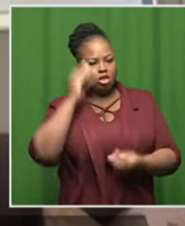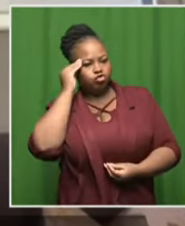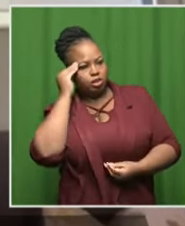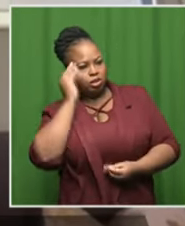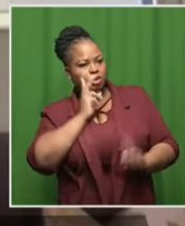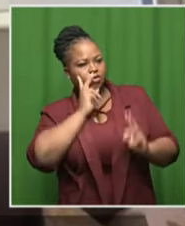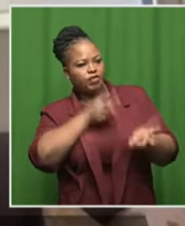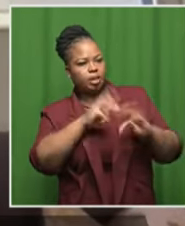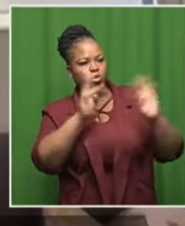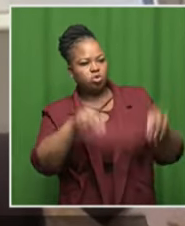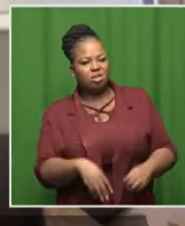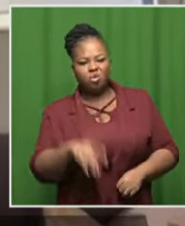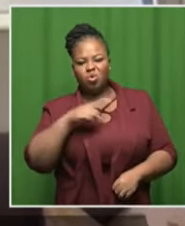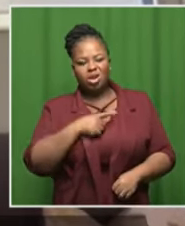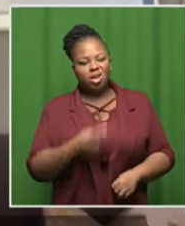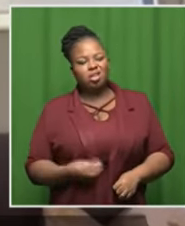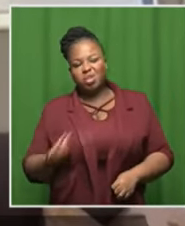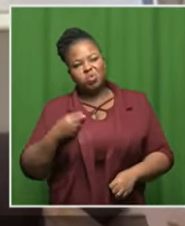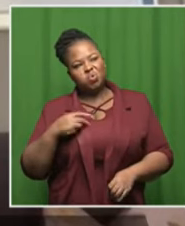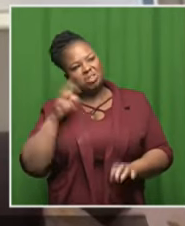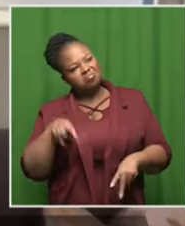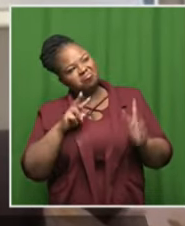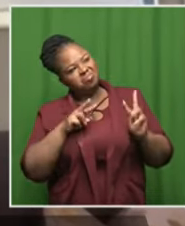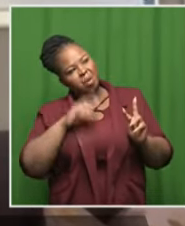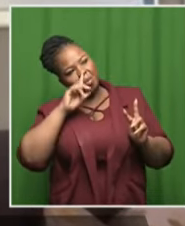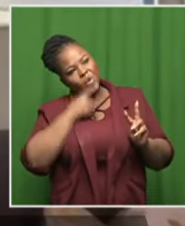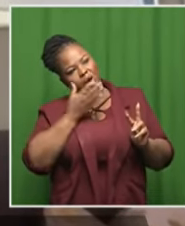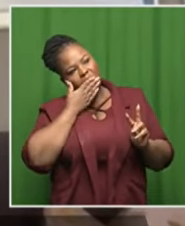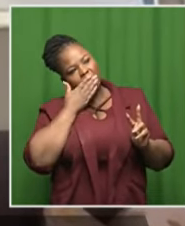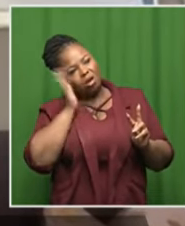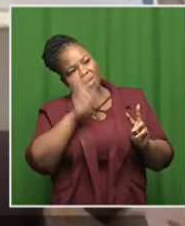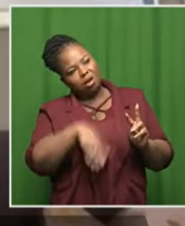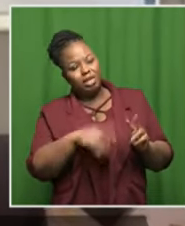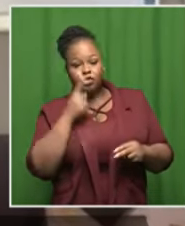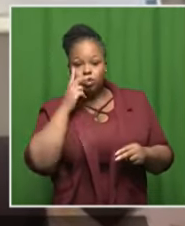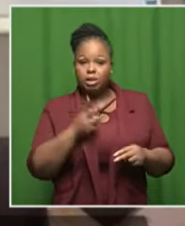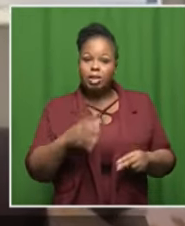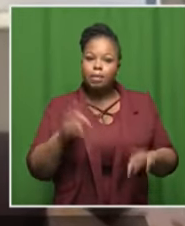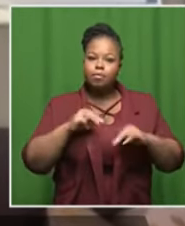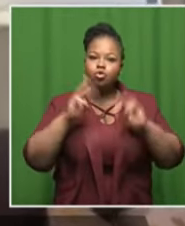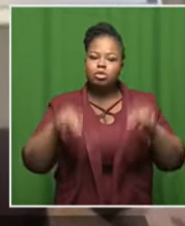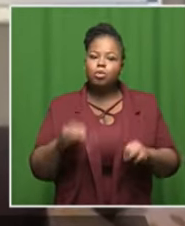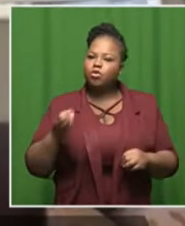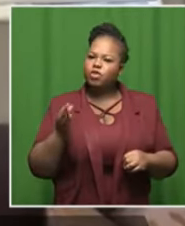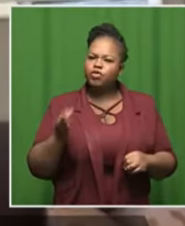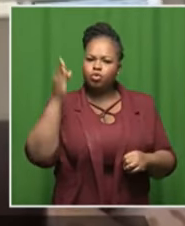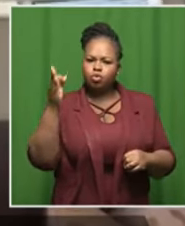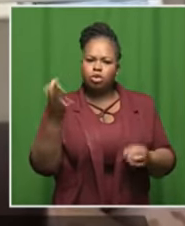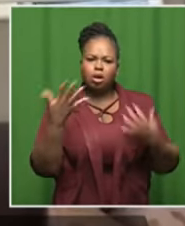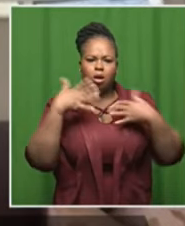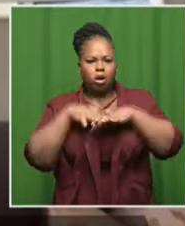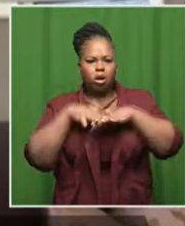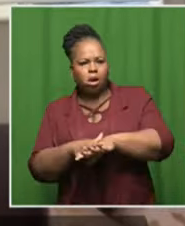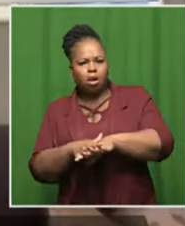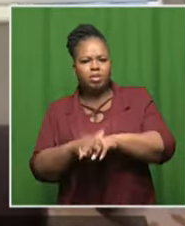you know at the moment they see this boring it's not something but when you go to things things like the museum of the future where they mix uh the